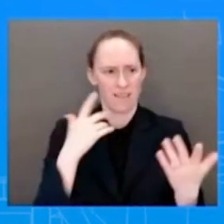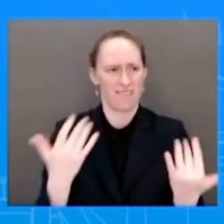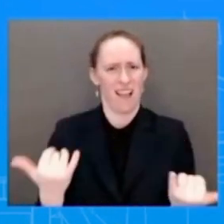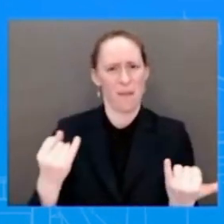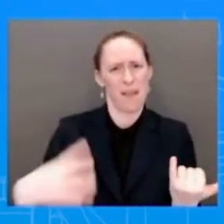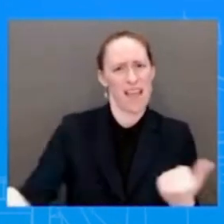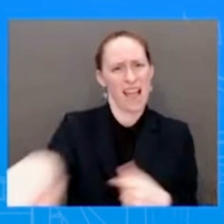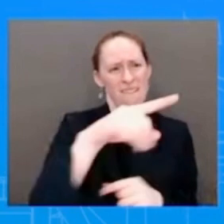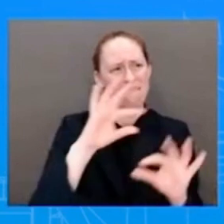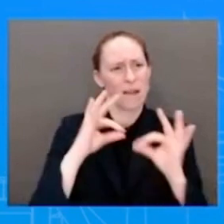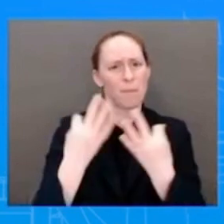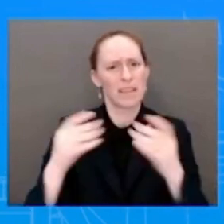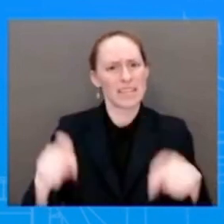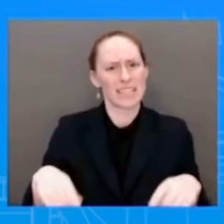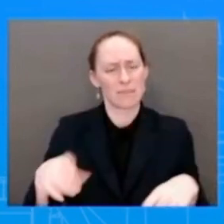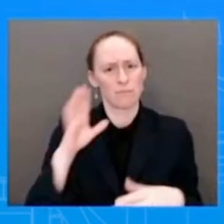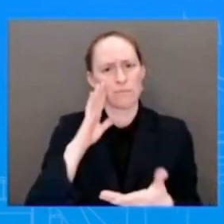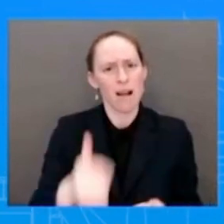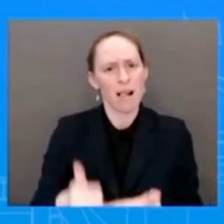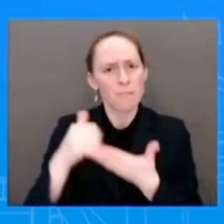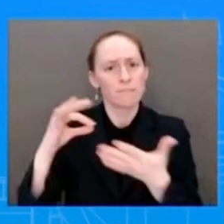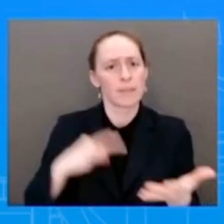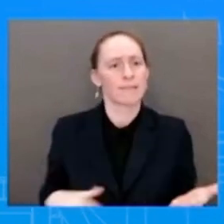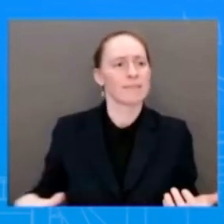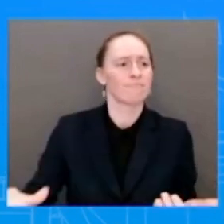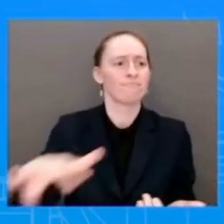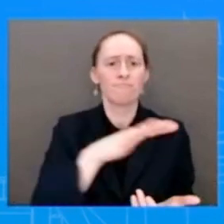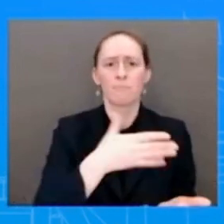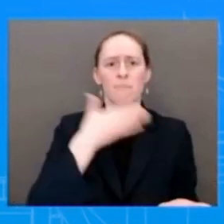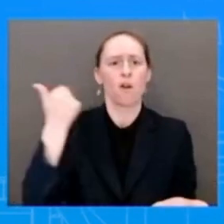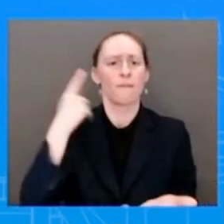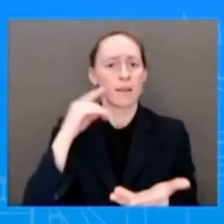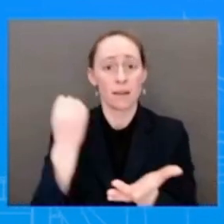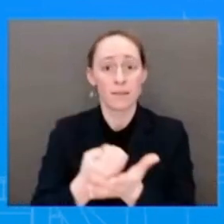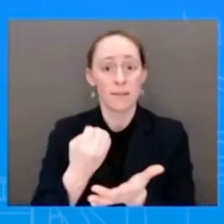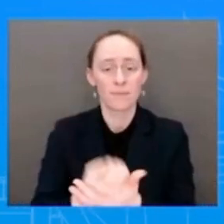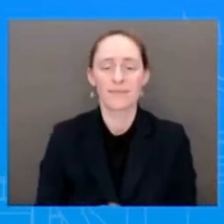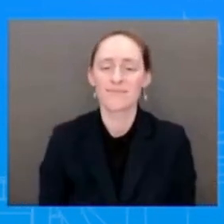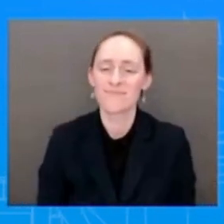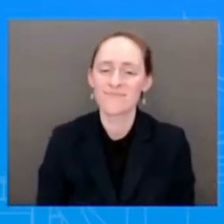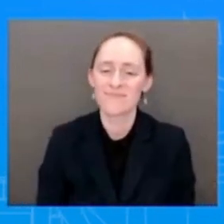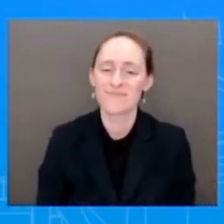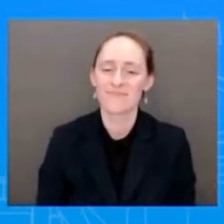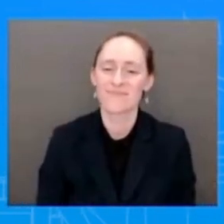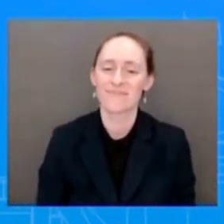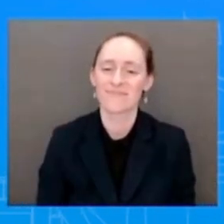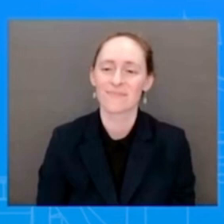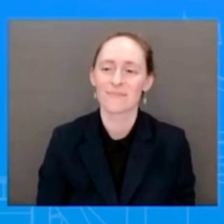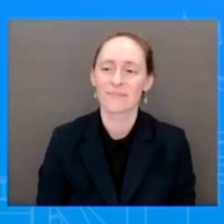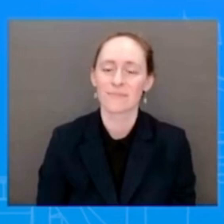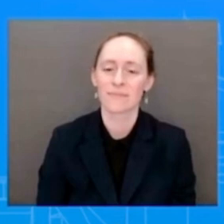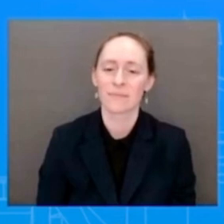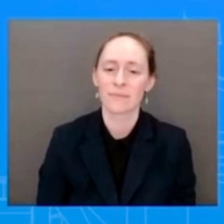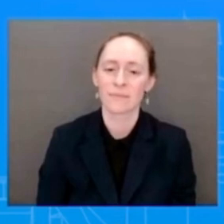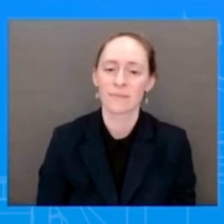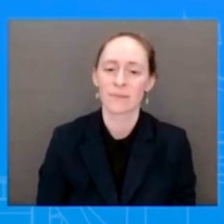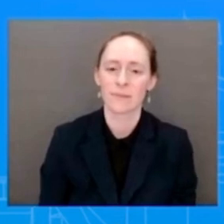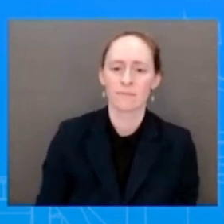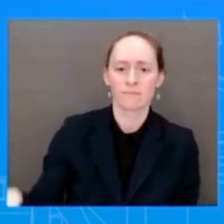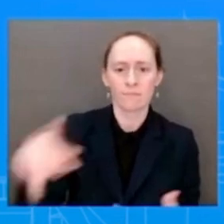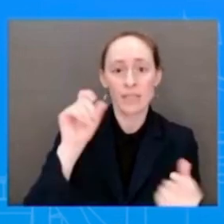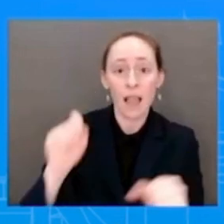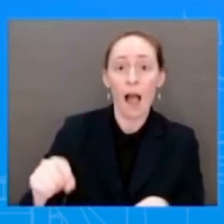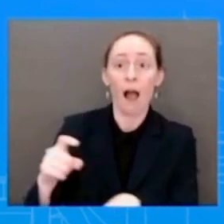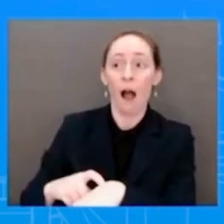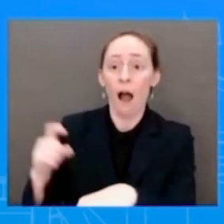which is very much true of paid family leave and the President's entire care agenda, which also includes, of course, child care and elder